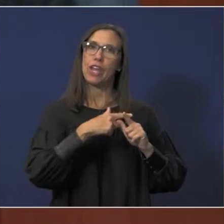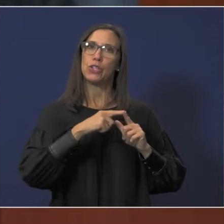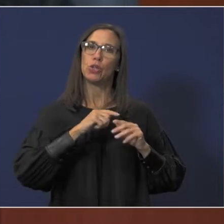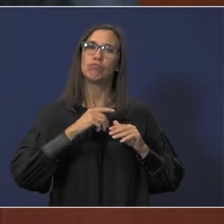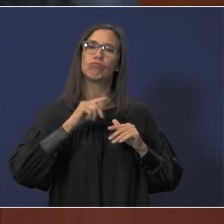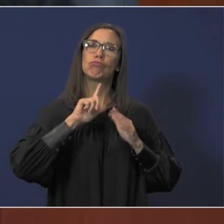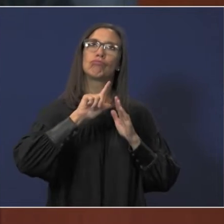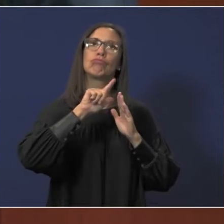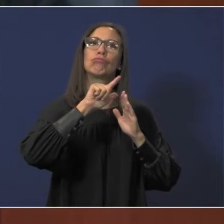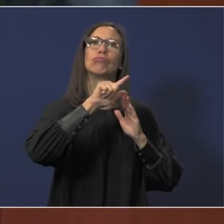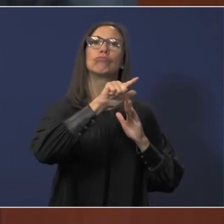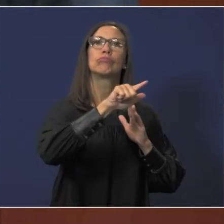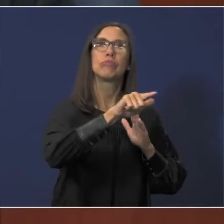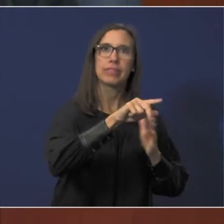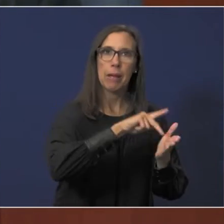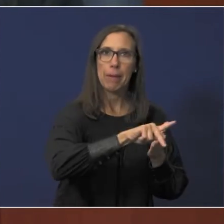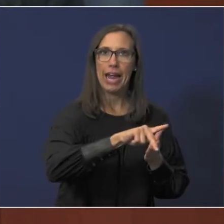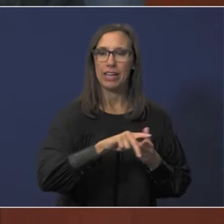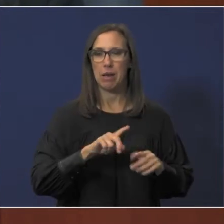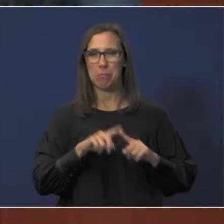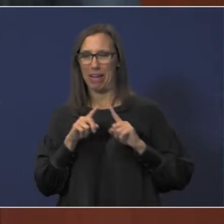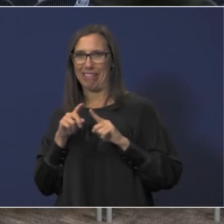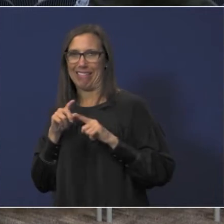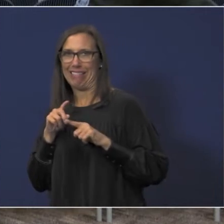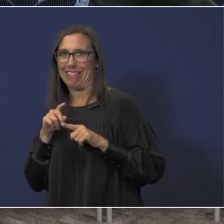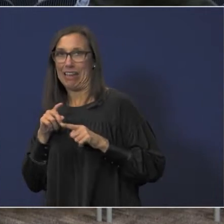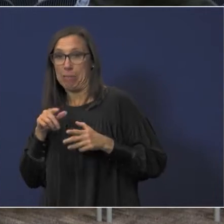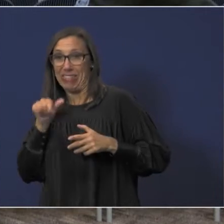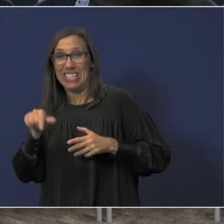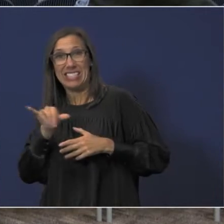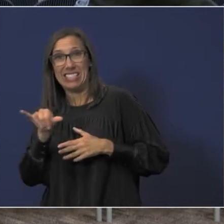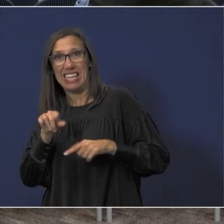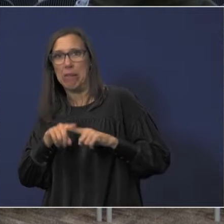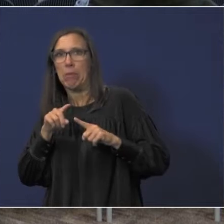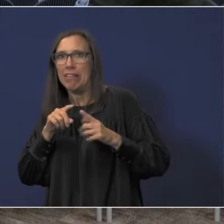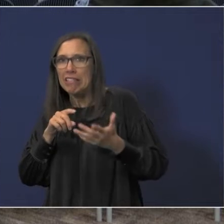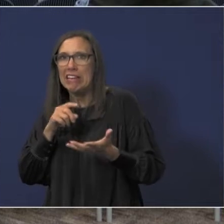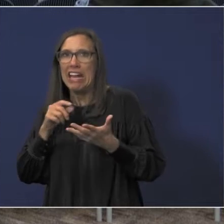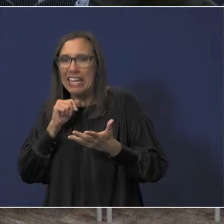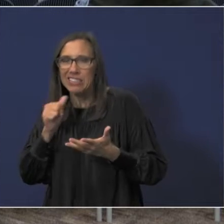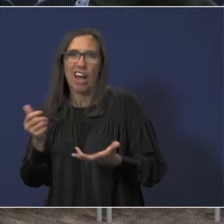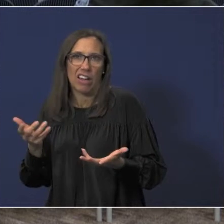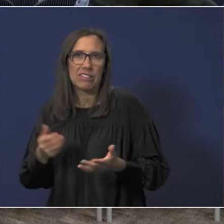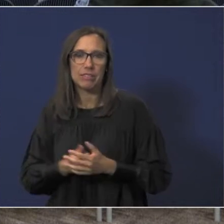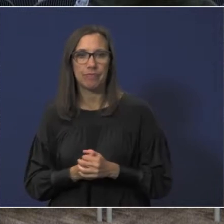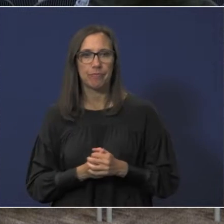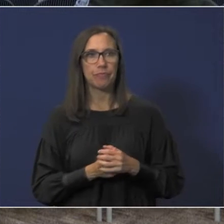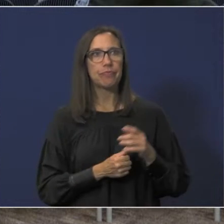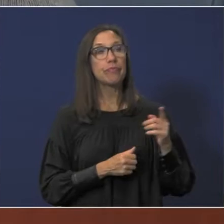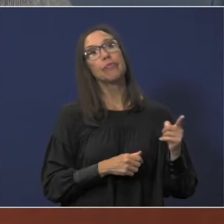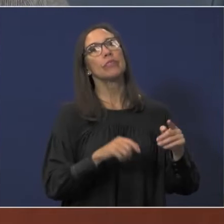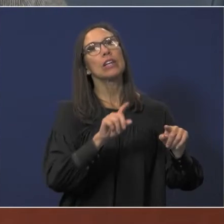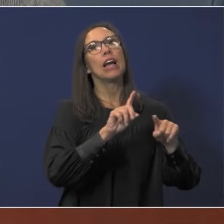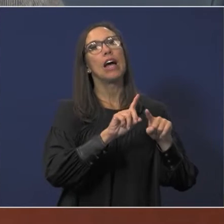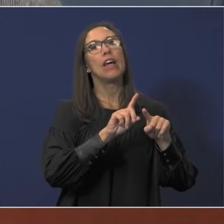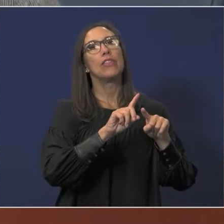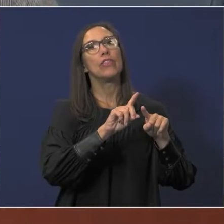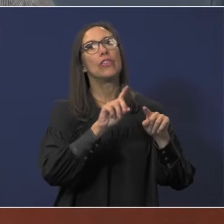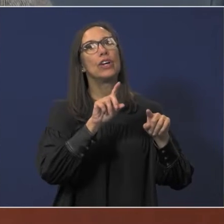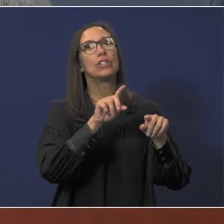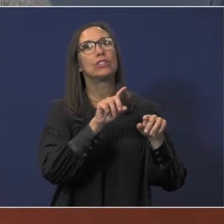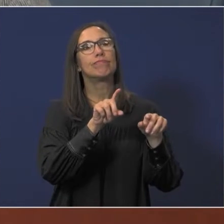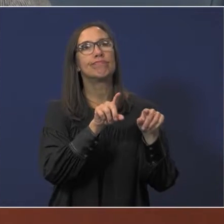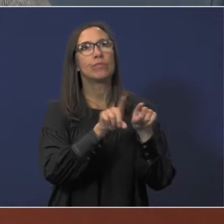is kind of the same thing, but it's not looking at it like that. You know, there's a slightly different aspect of this as well.